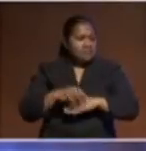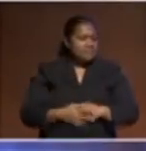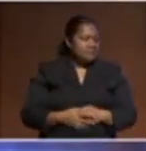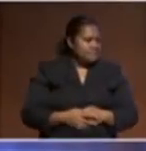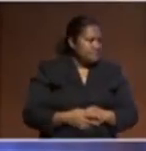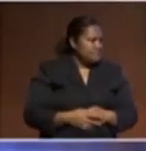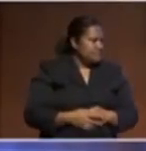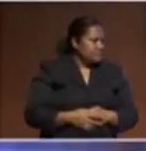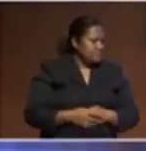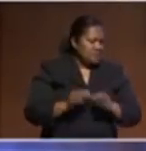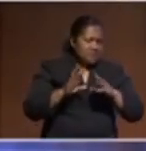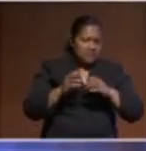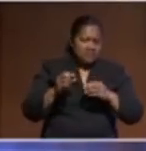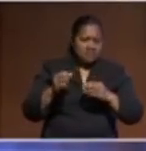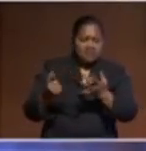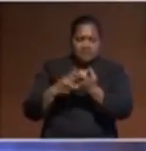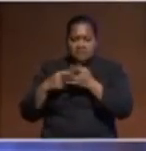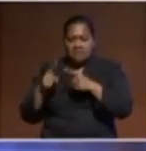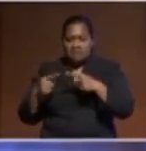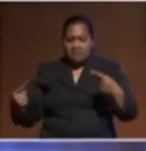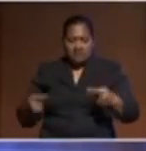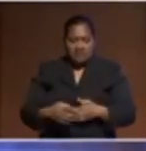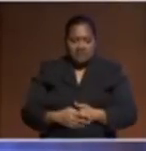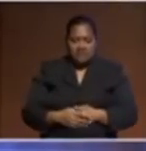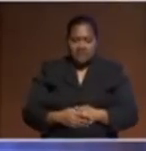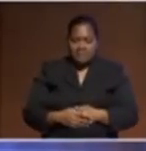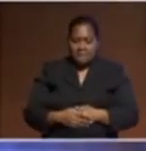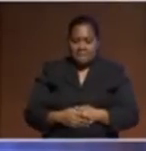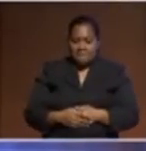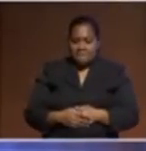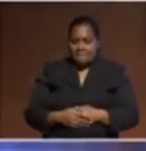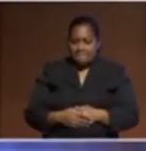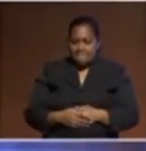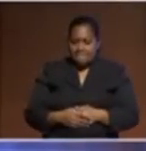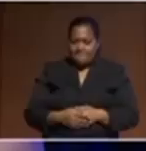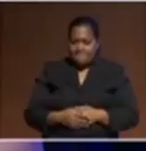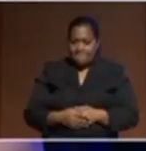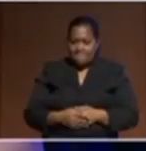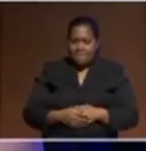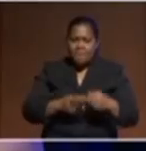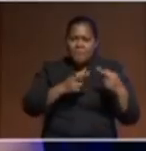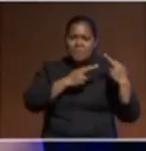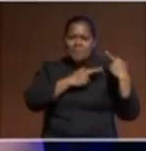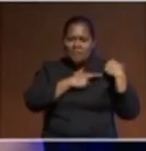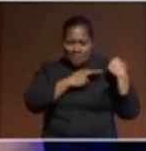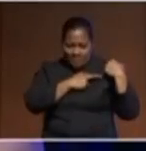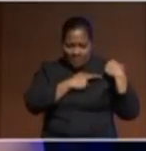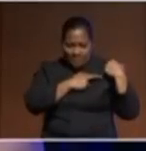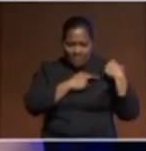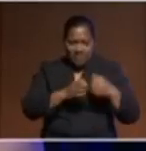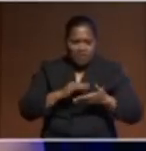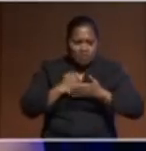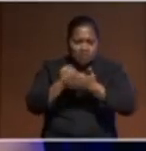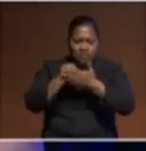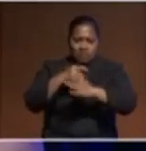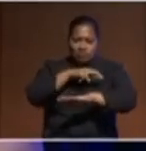But is there something else, you know, in particular the role of New Zealand in nurturing and supporting regionalism